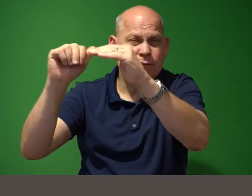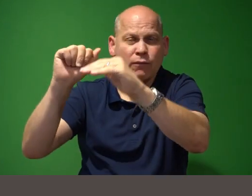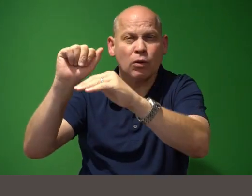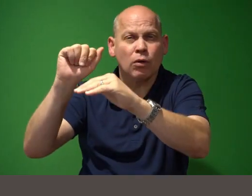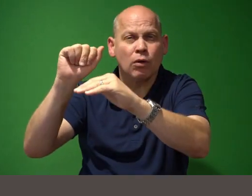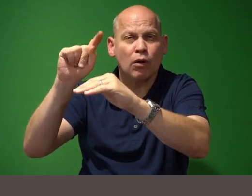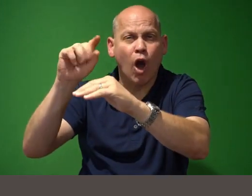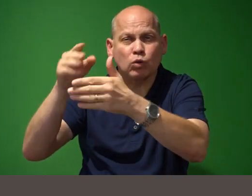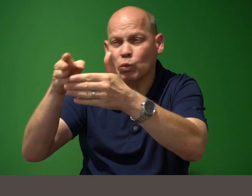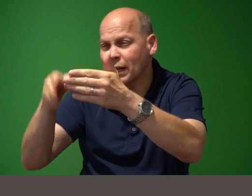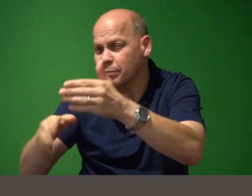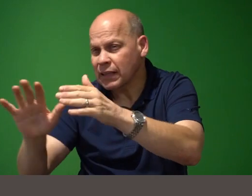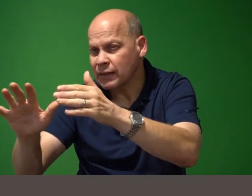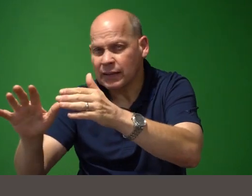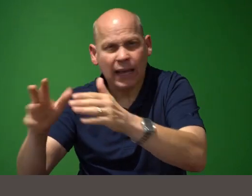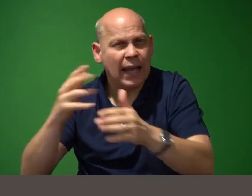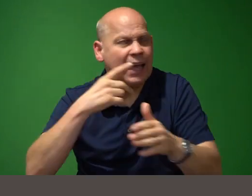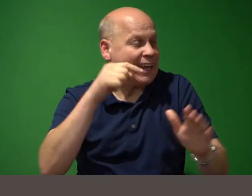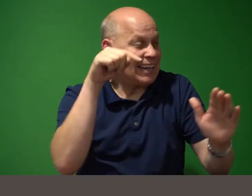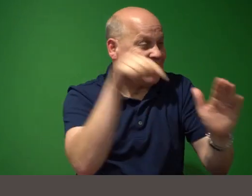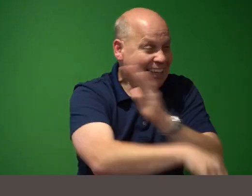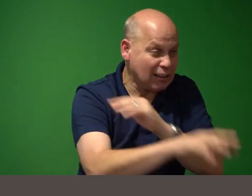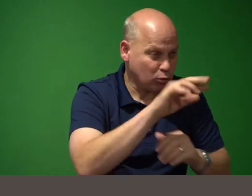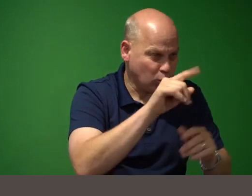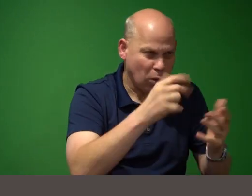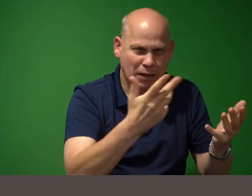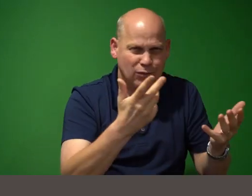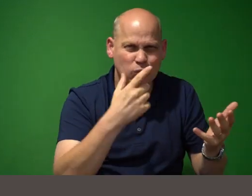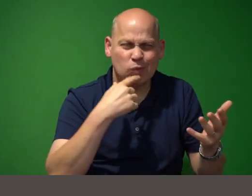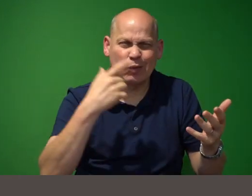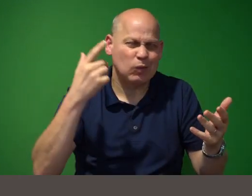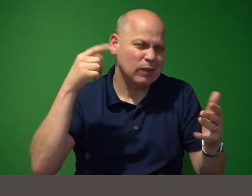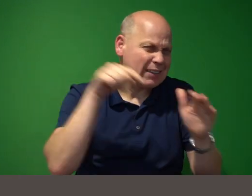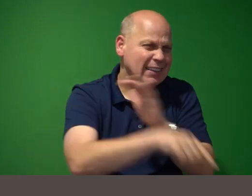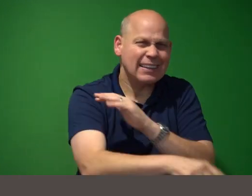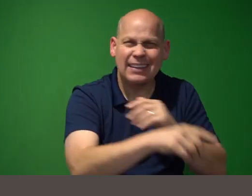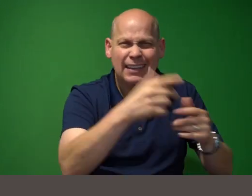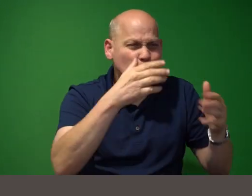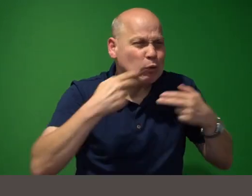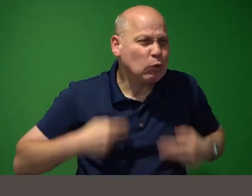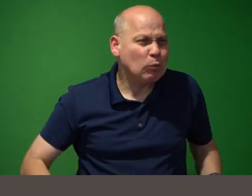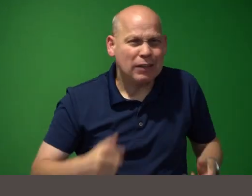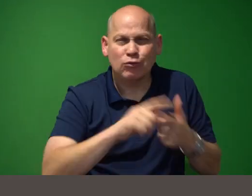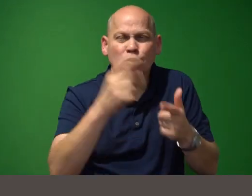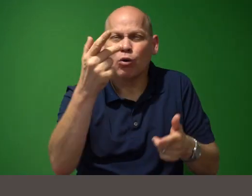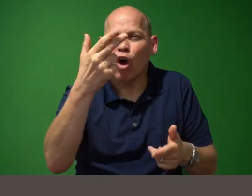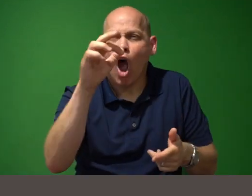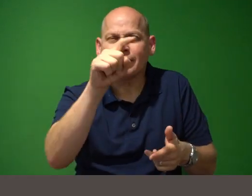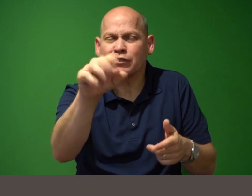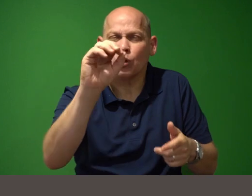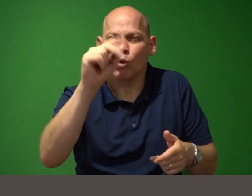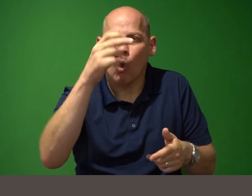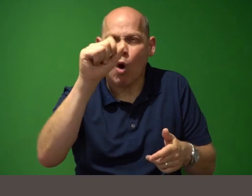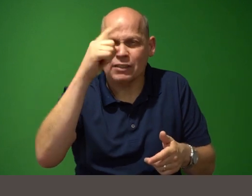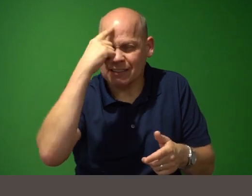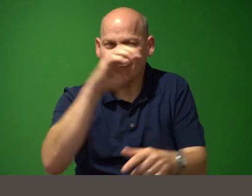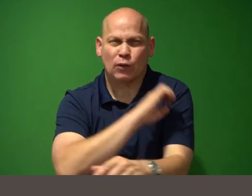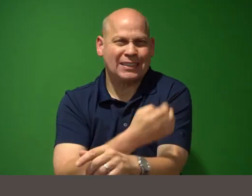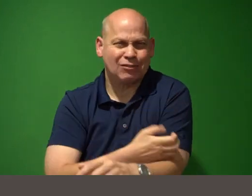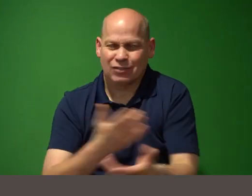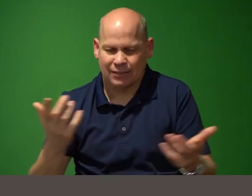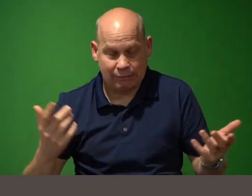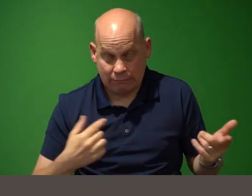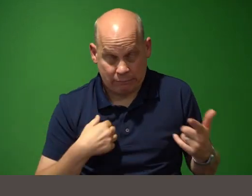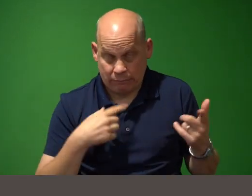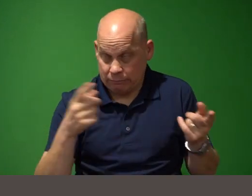robots that enslave humankind to harvest their organs for energy i just don't see it uh and